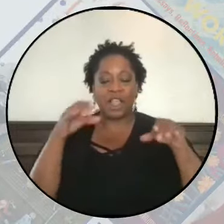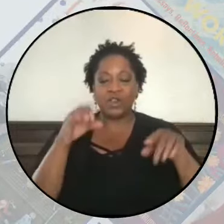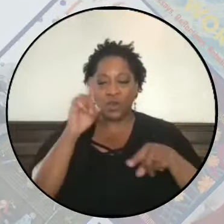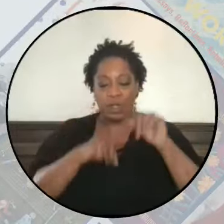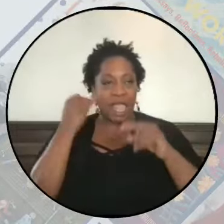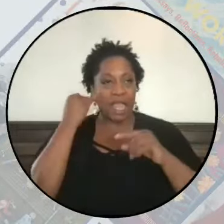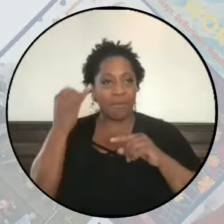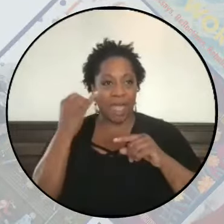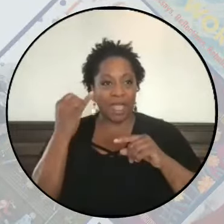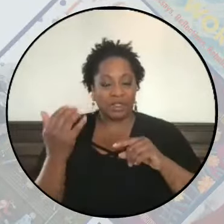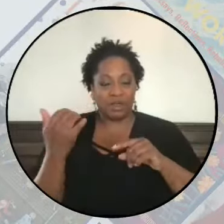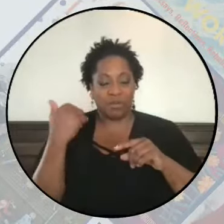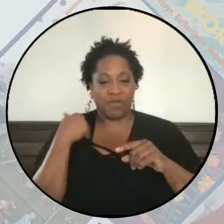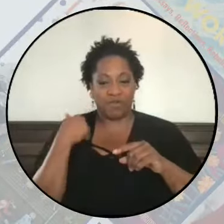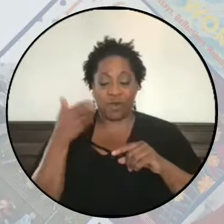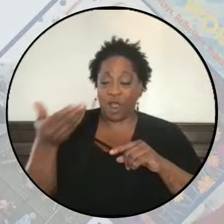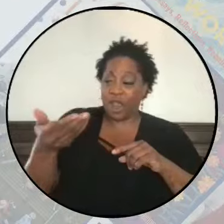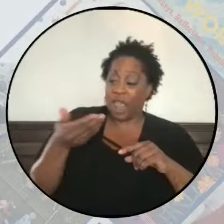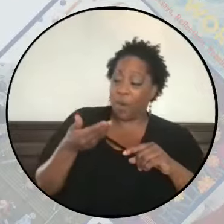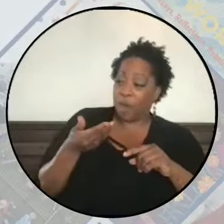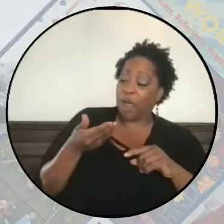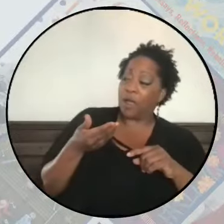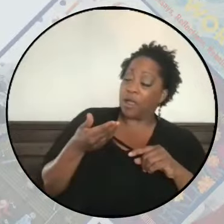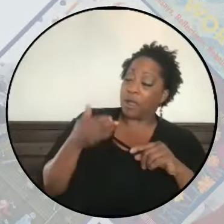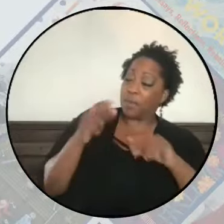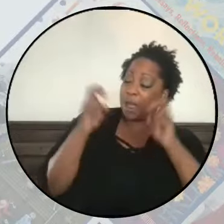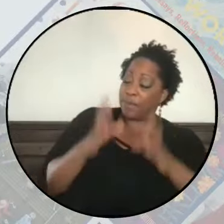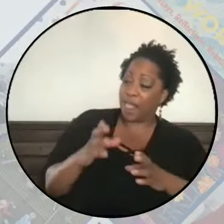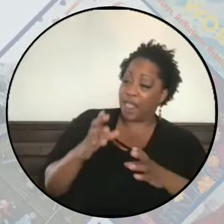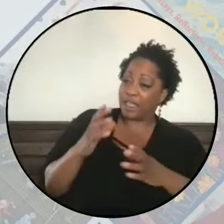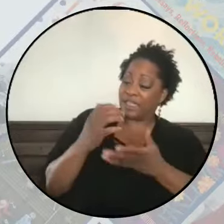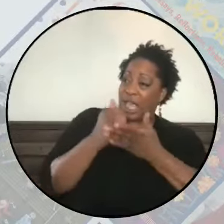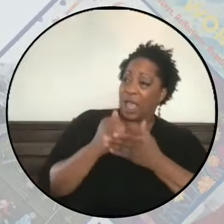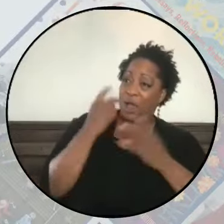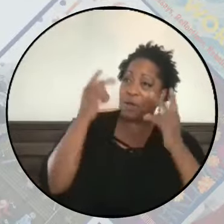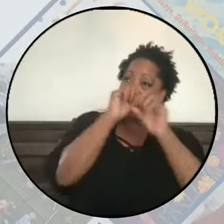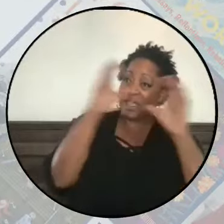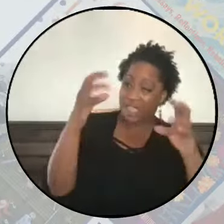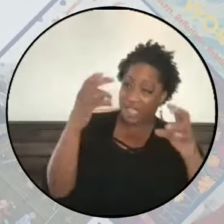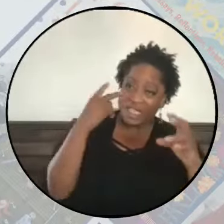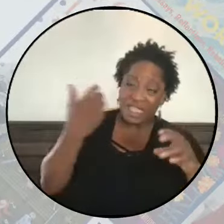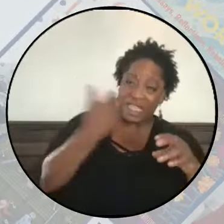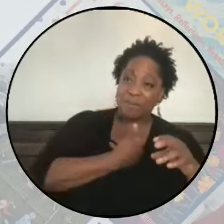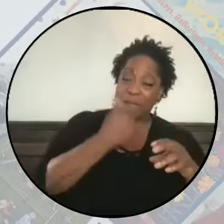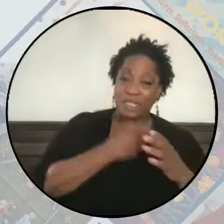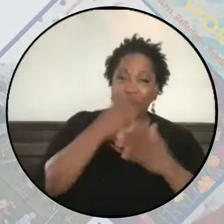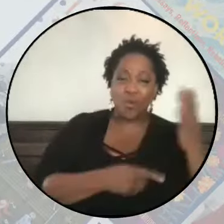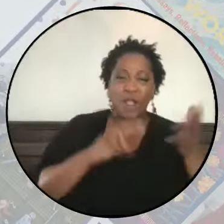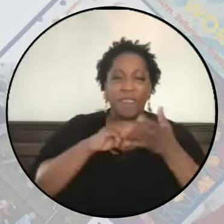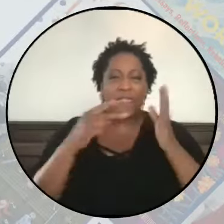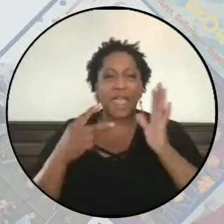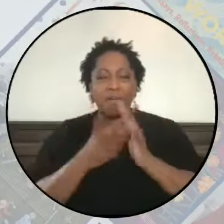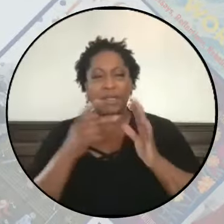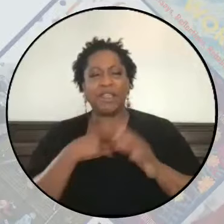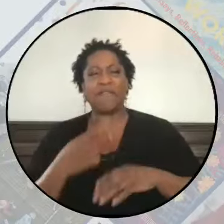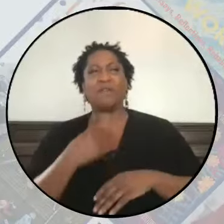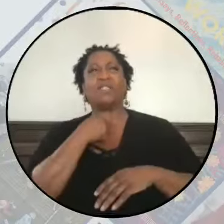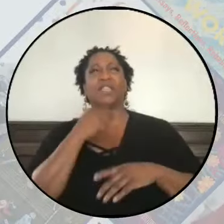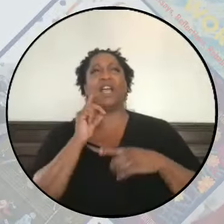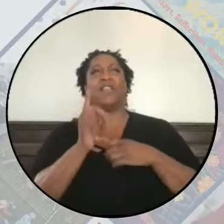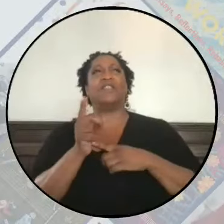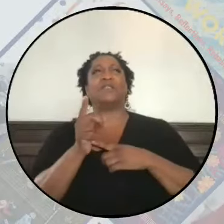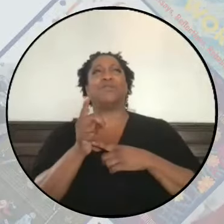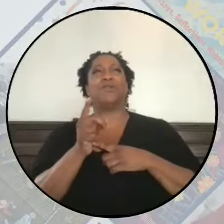unimaginable. And I'd welcome my co-panelists to help me vision what that is because I think some of us are feeling quite stuck in this moment,